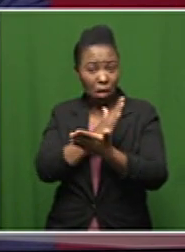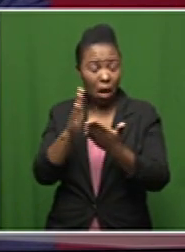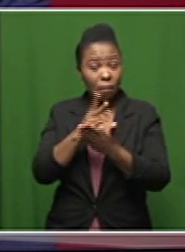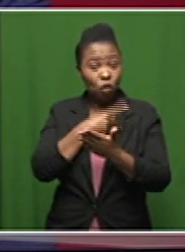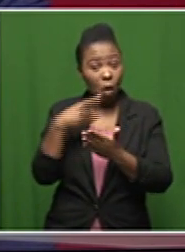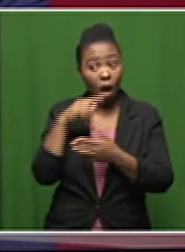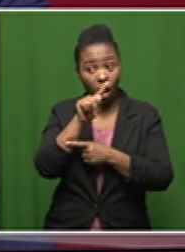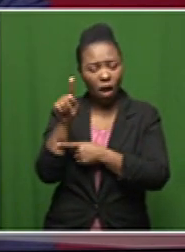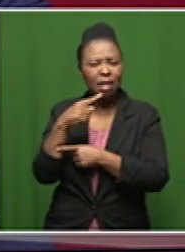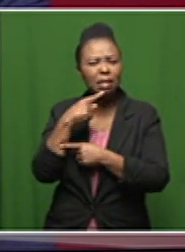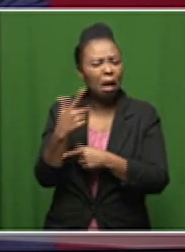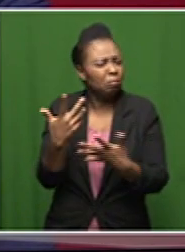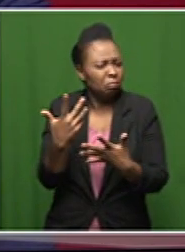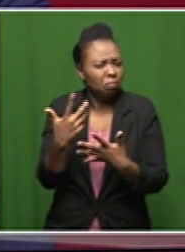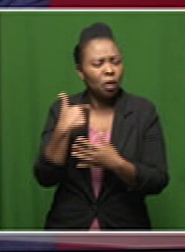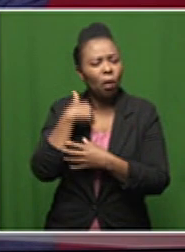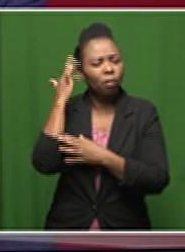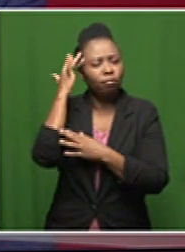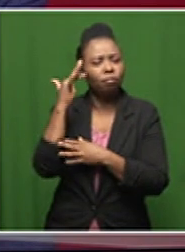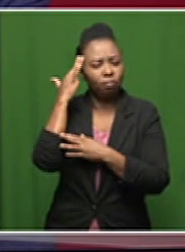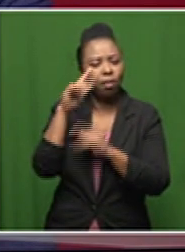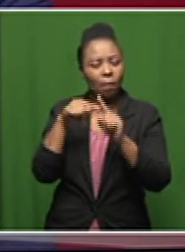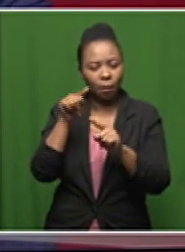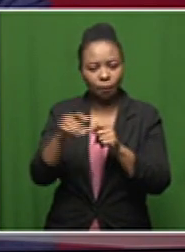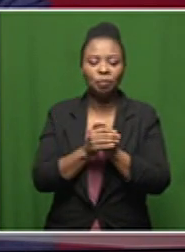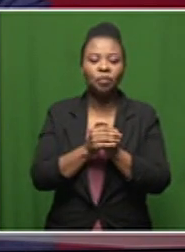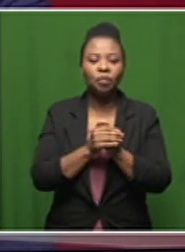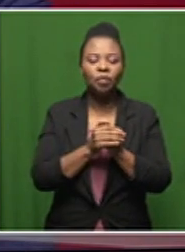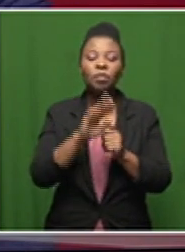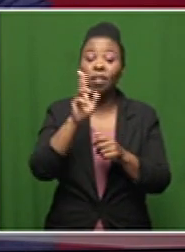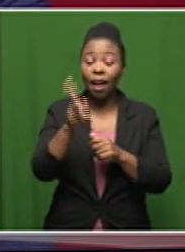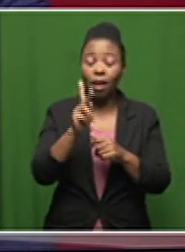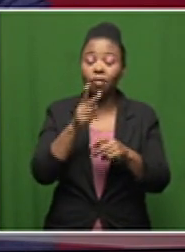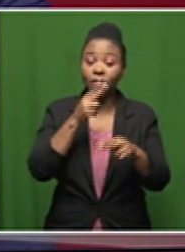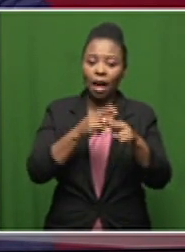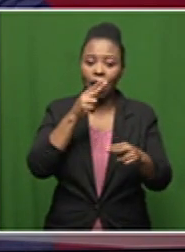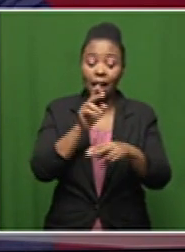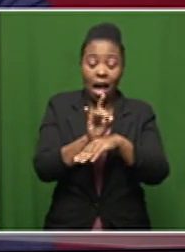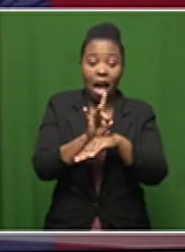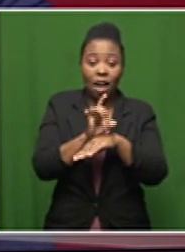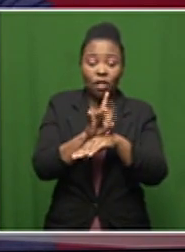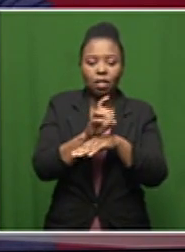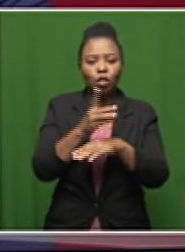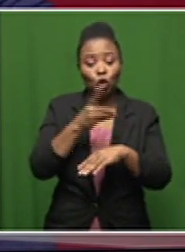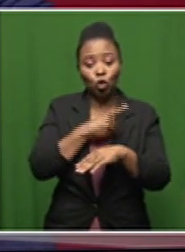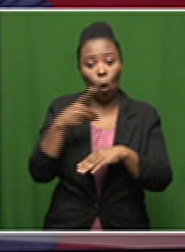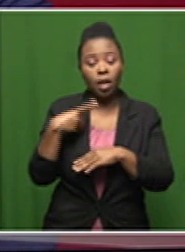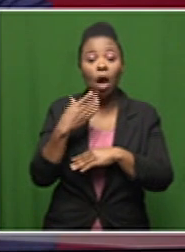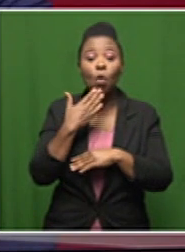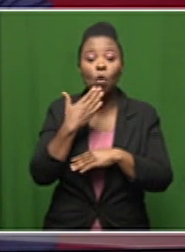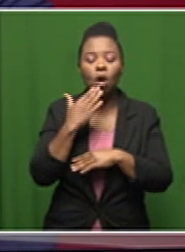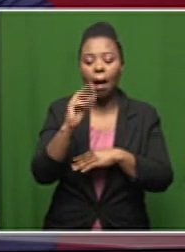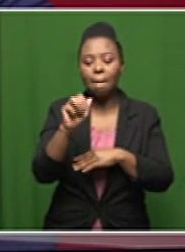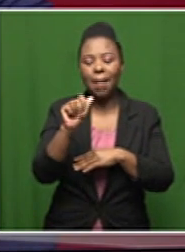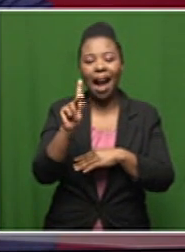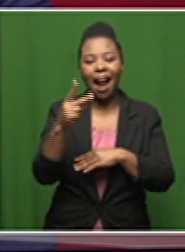tell you are saying that we should be thinking about and then finally we get advice from one of the regular doctors as i said dr mckay